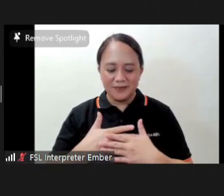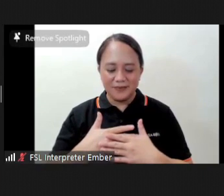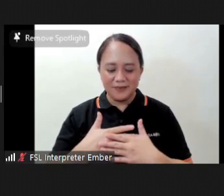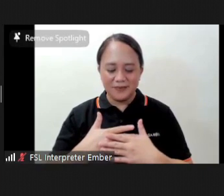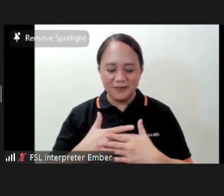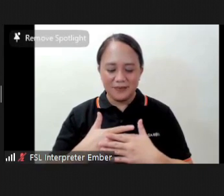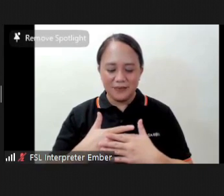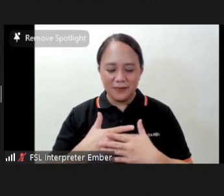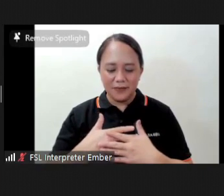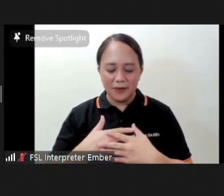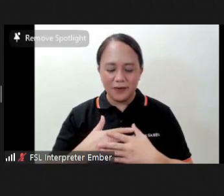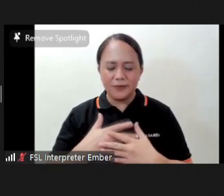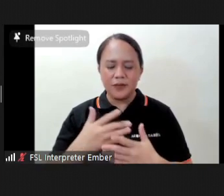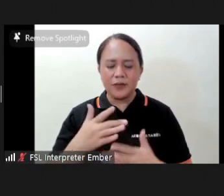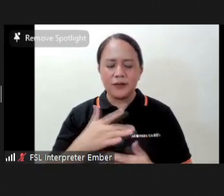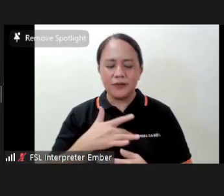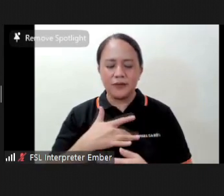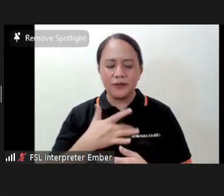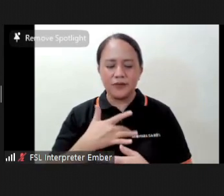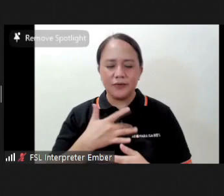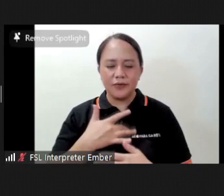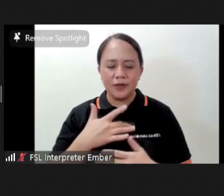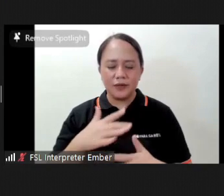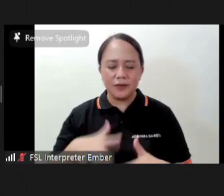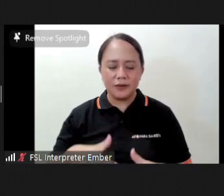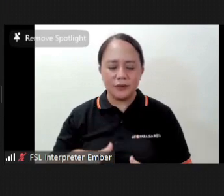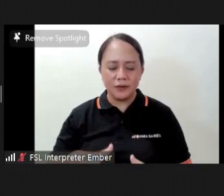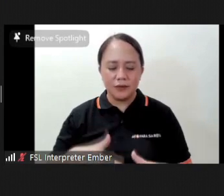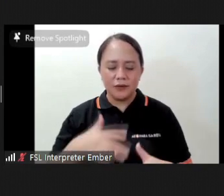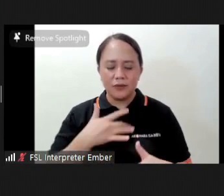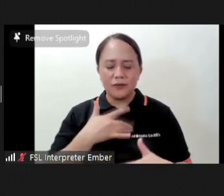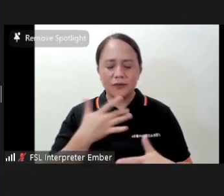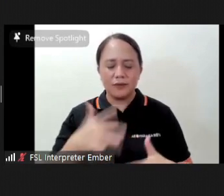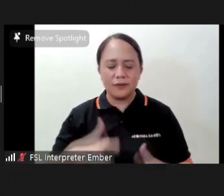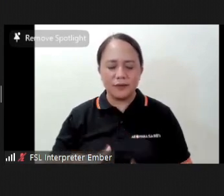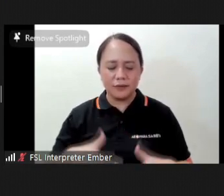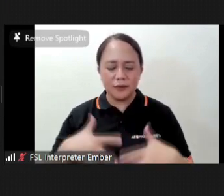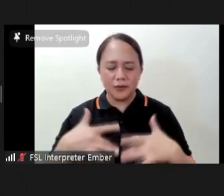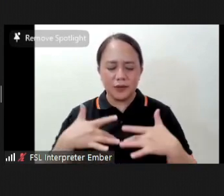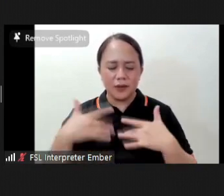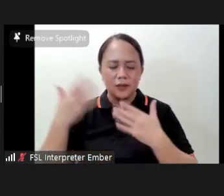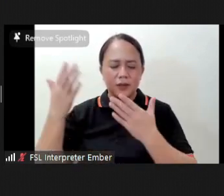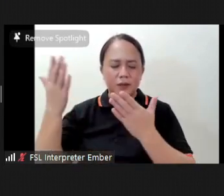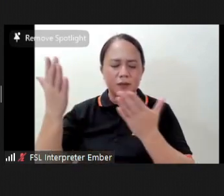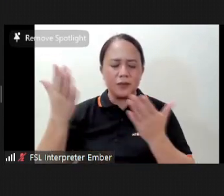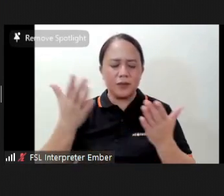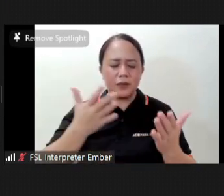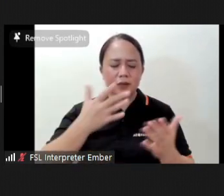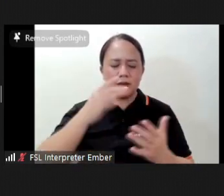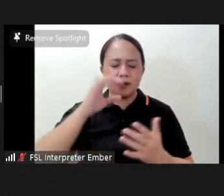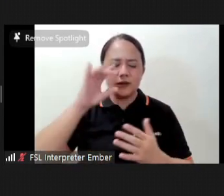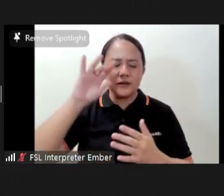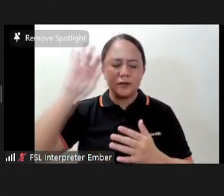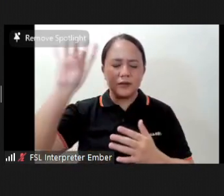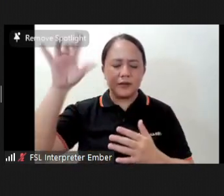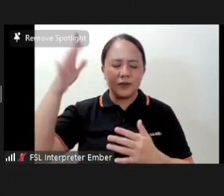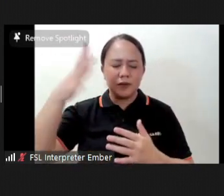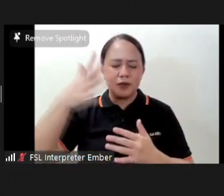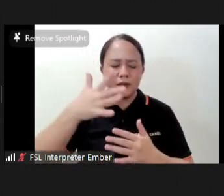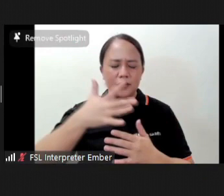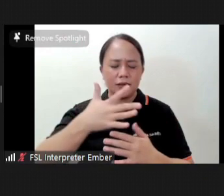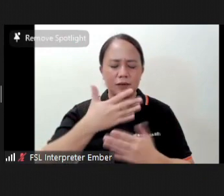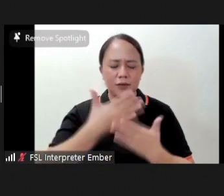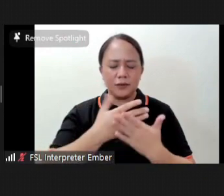Feeling this light. Bringing grace and good energy to your back.